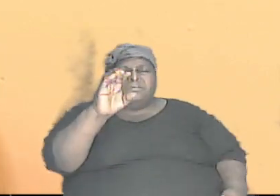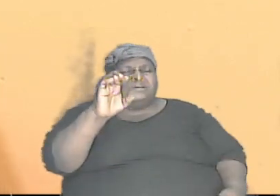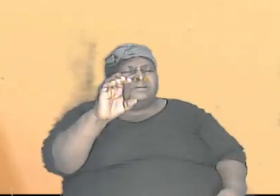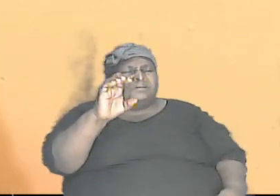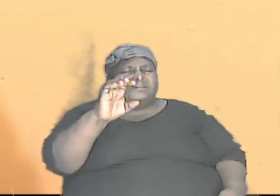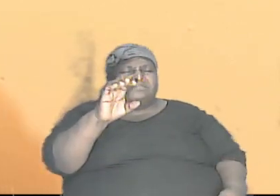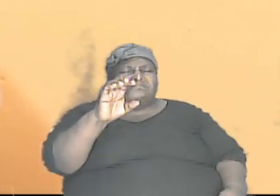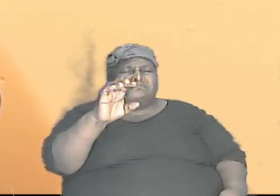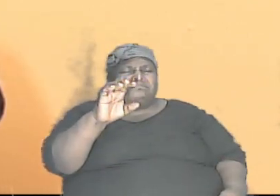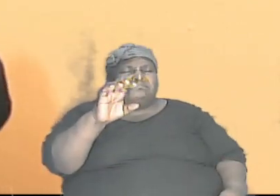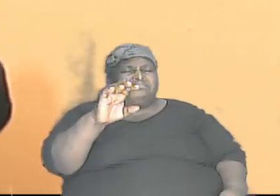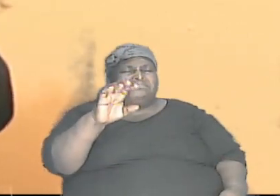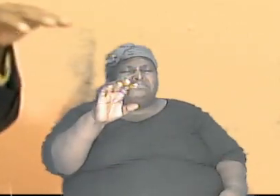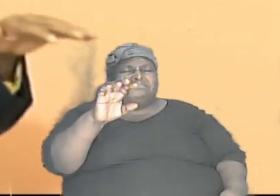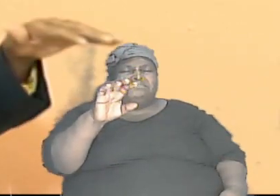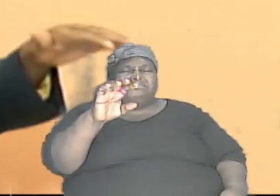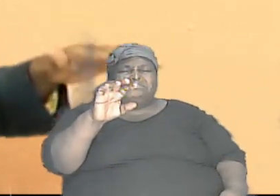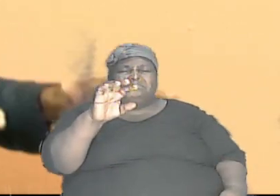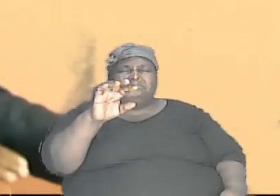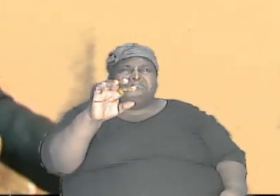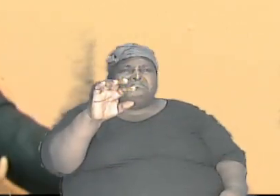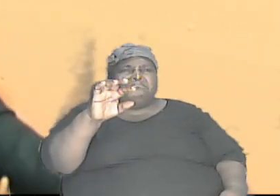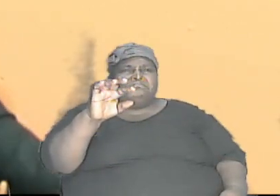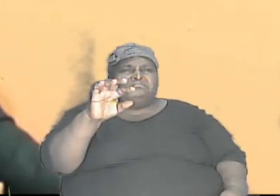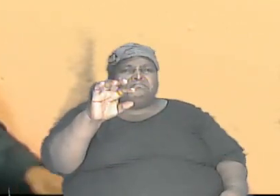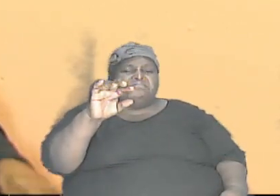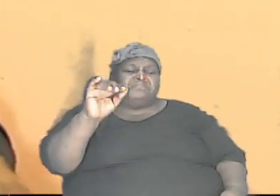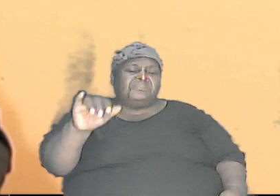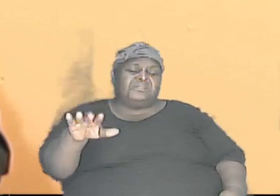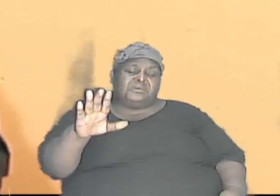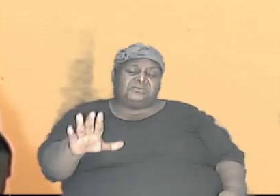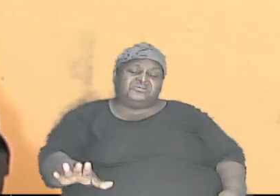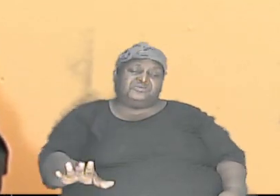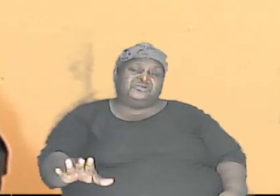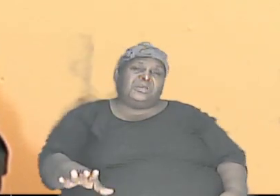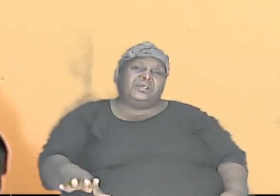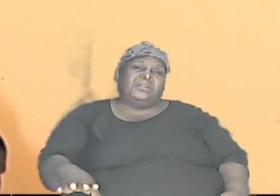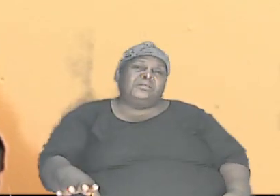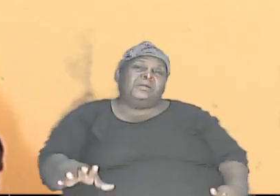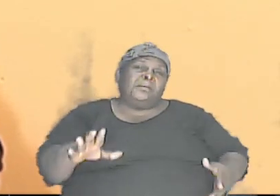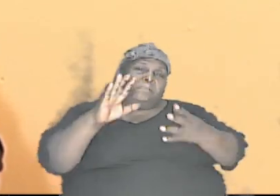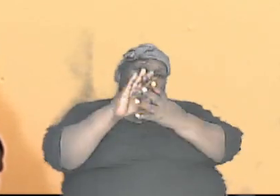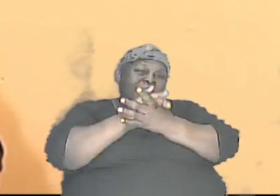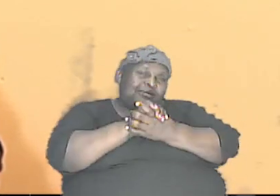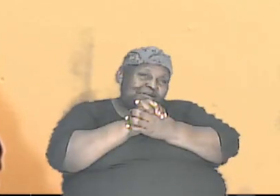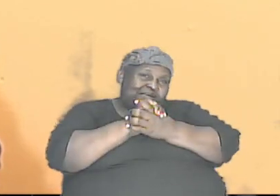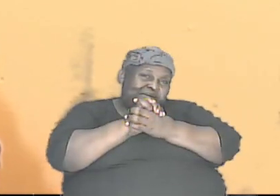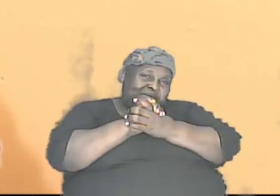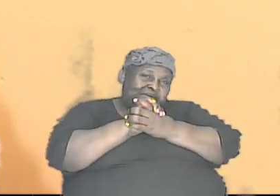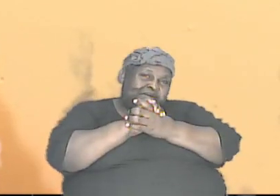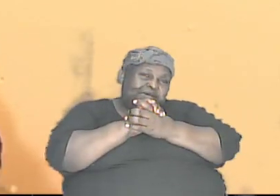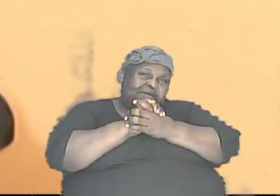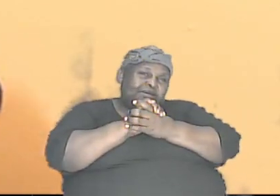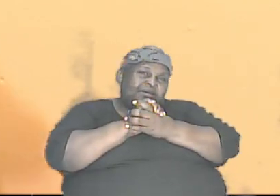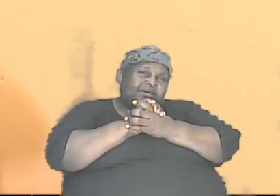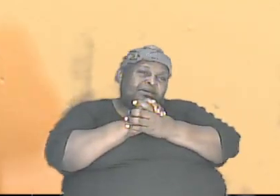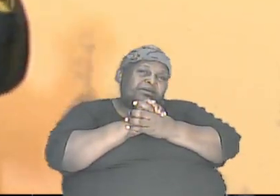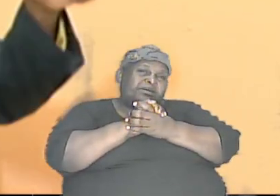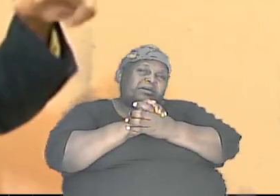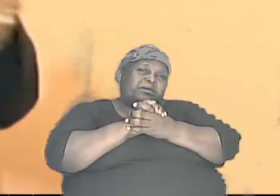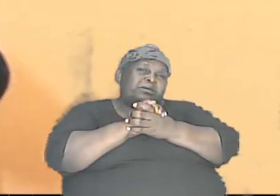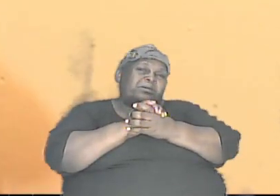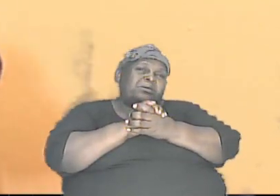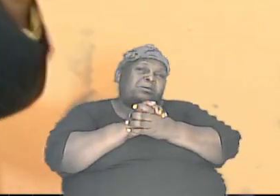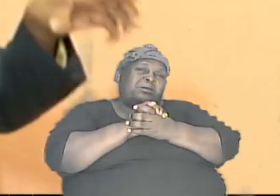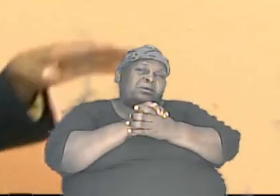common C. Let us say that child down the line gets married and gets a wife. Remember these